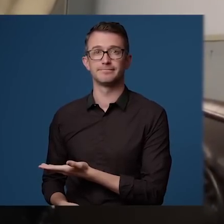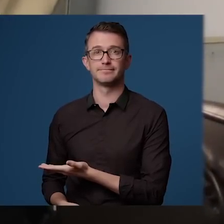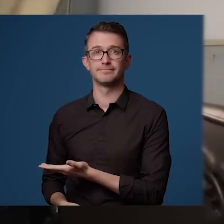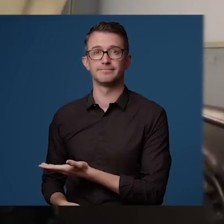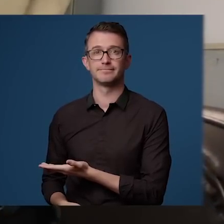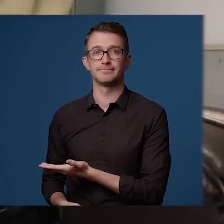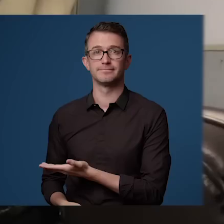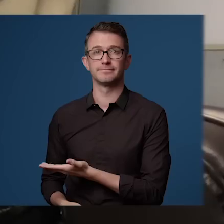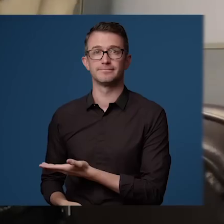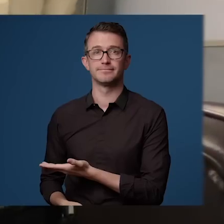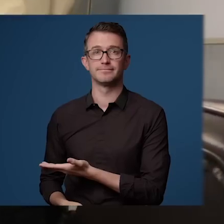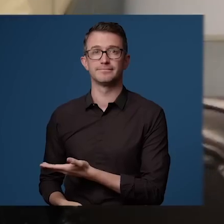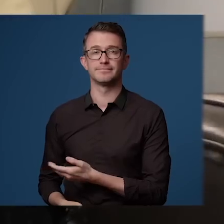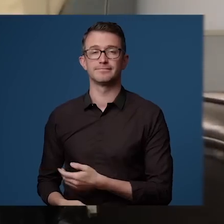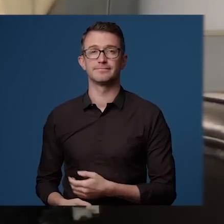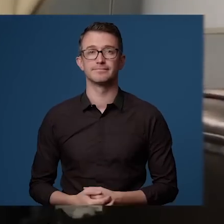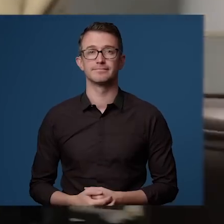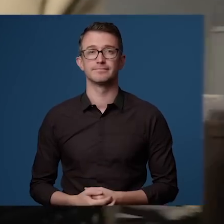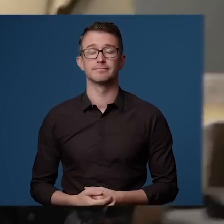30 years.